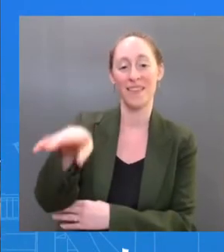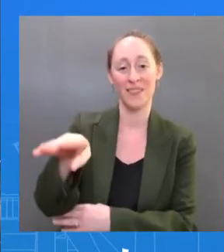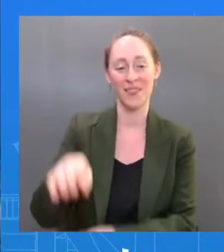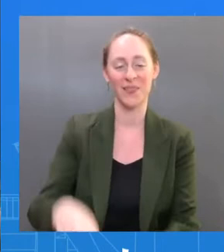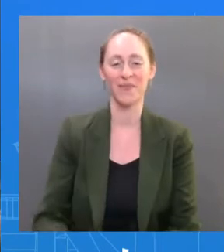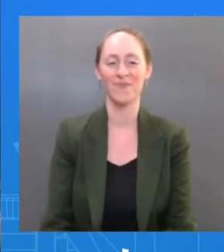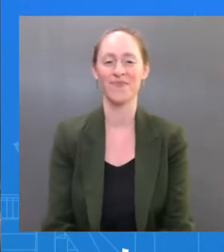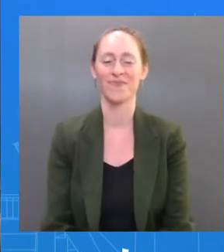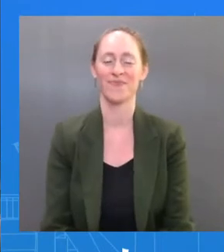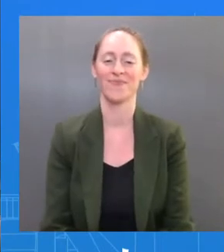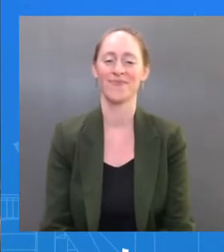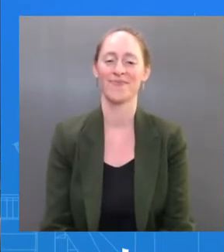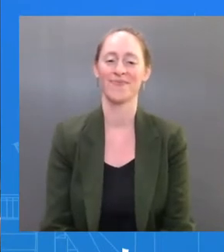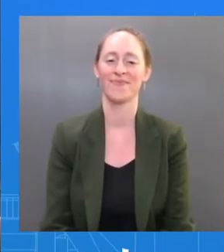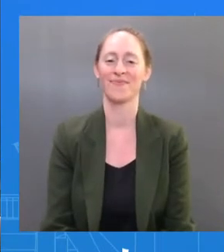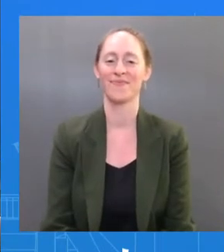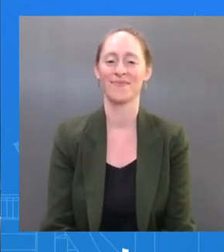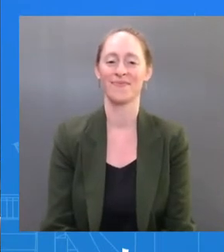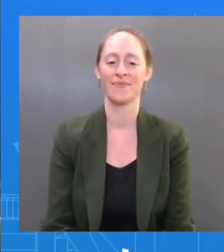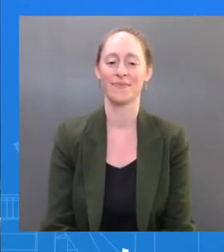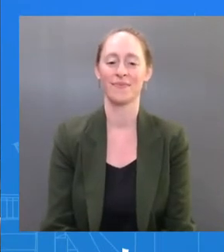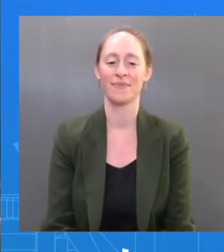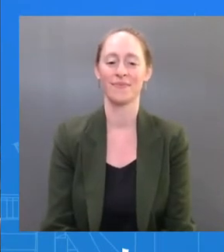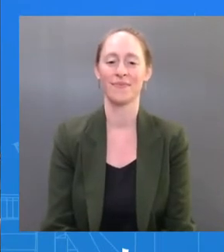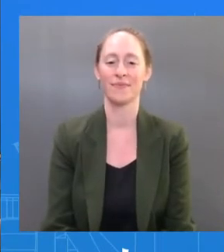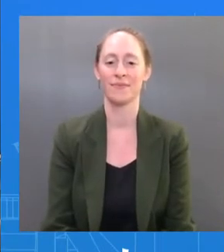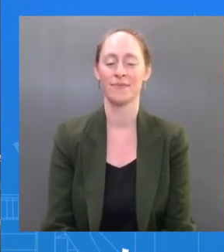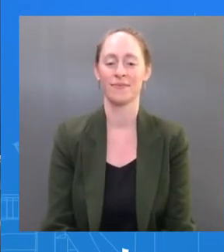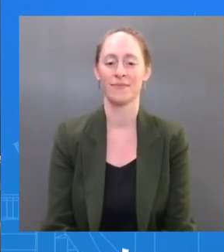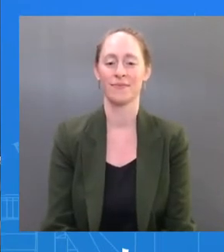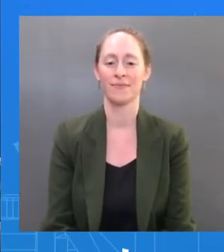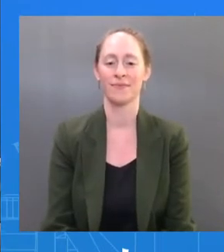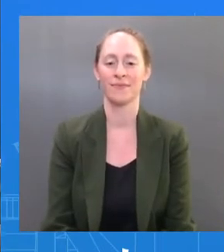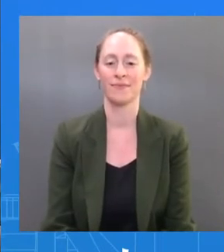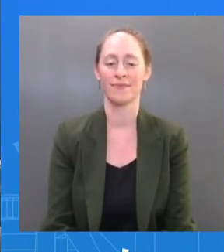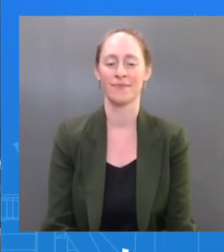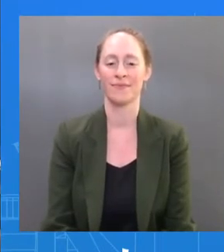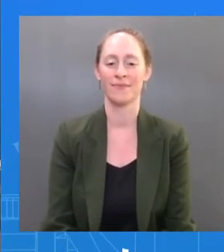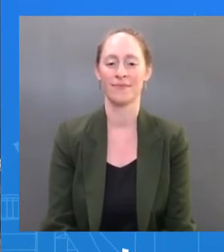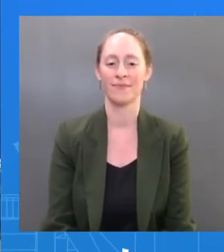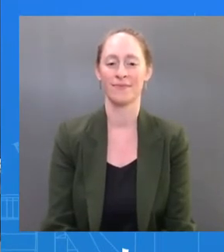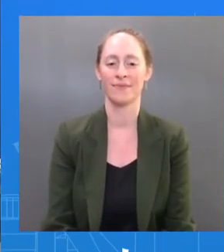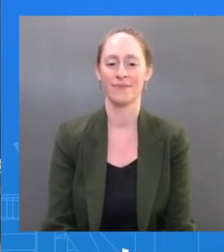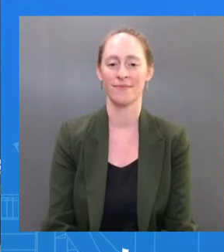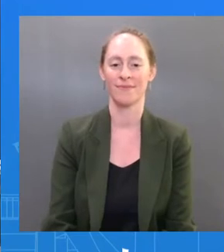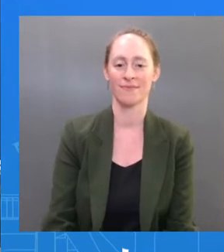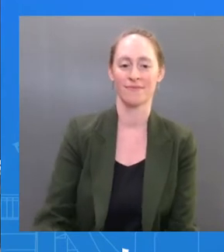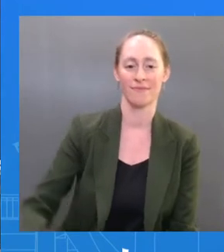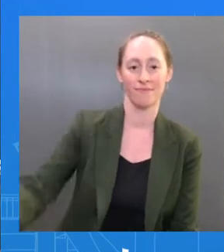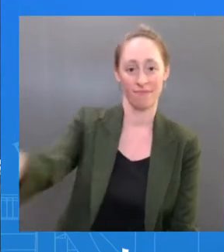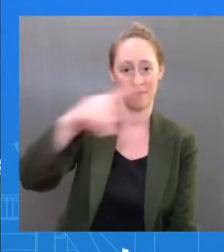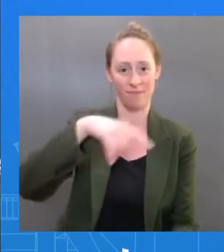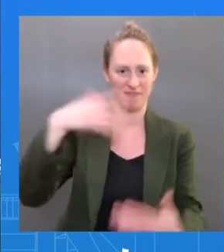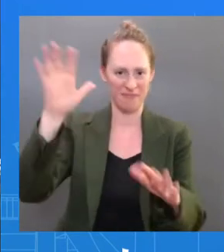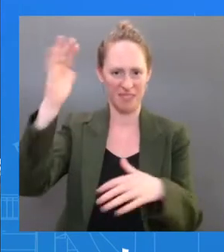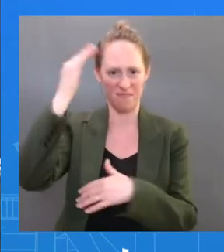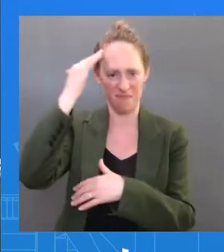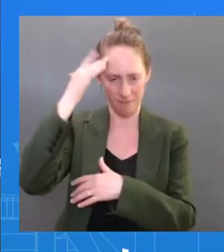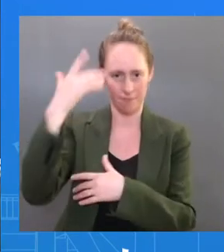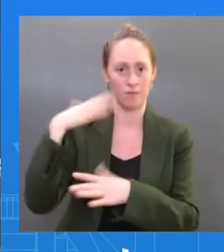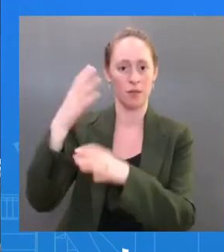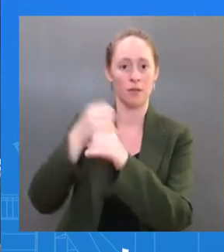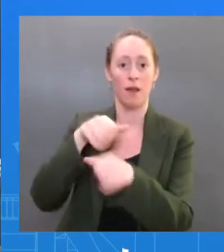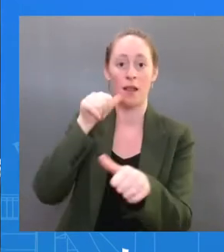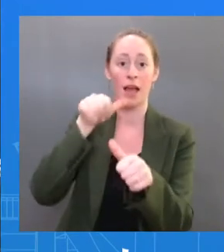As you all know, I received a letter from the President's personal physician this morning. We released it to you shortly thereafter